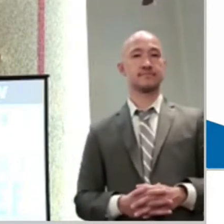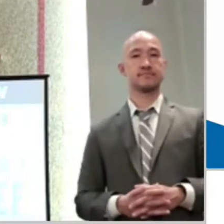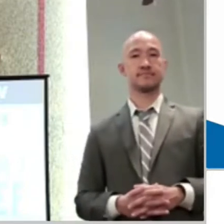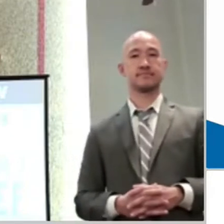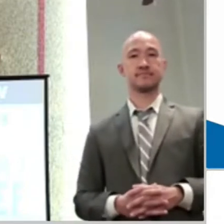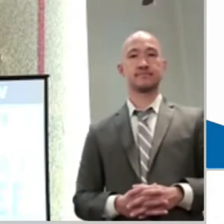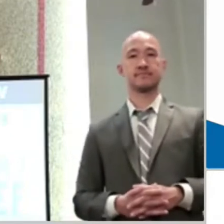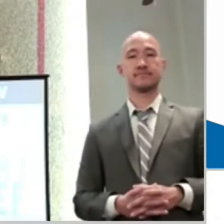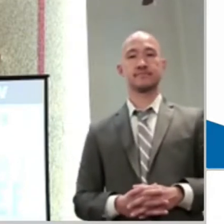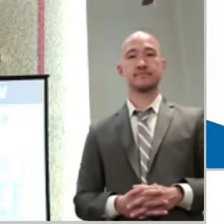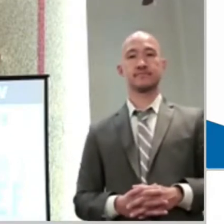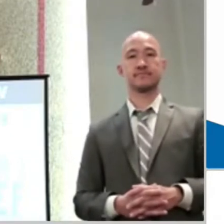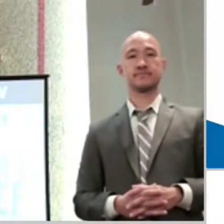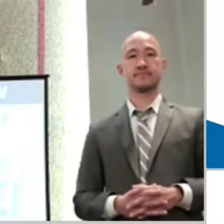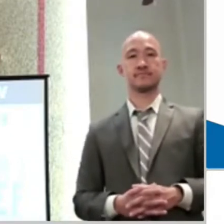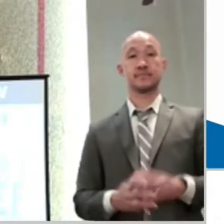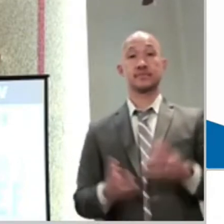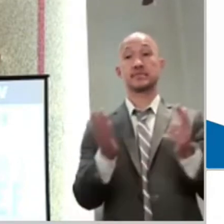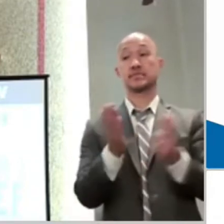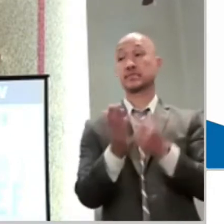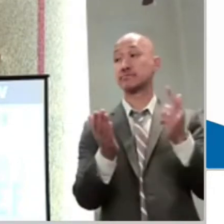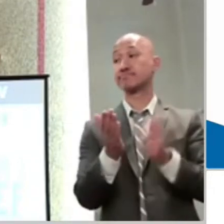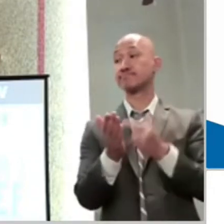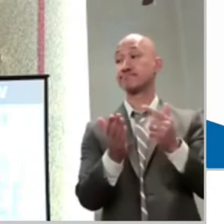understand the difference between those two.